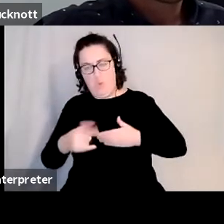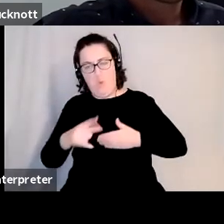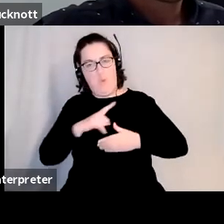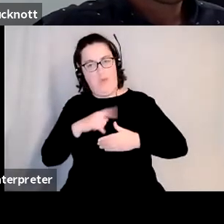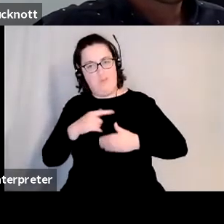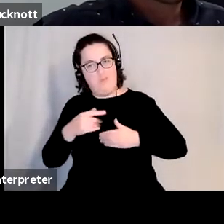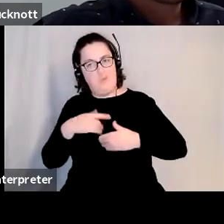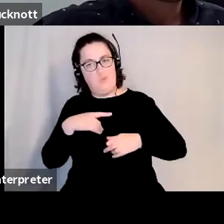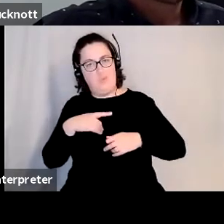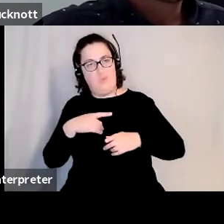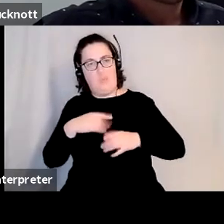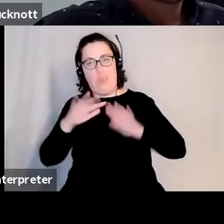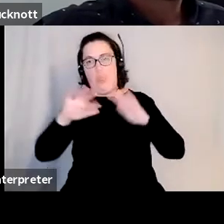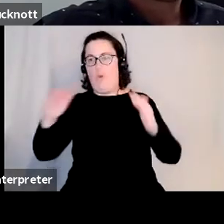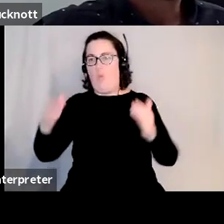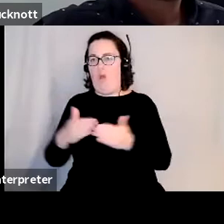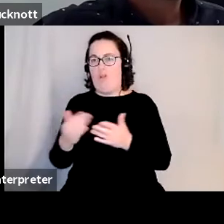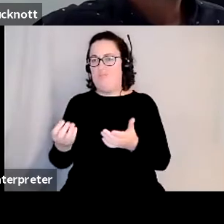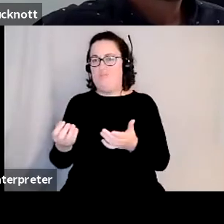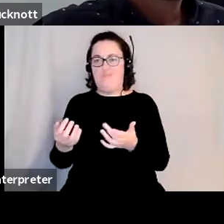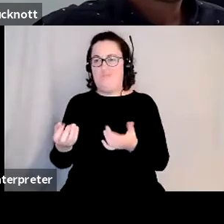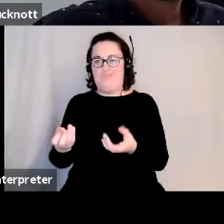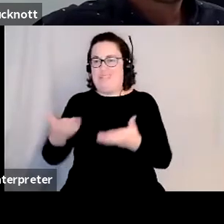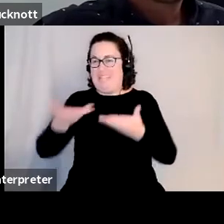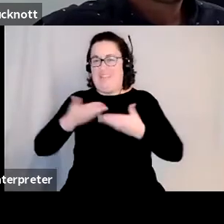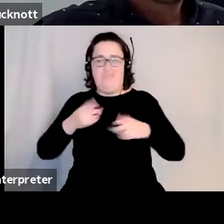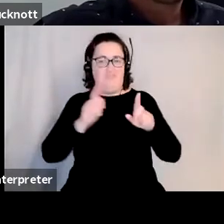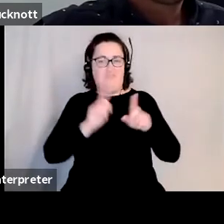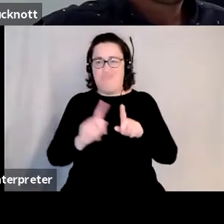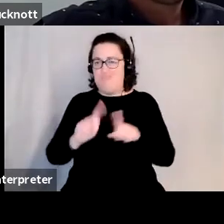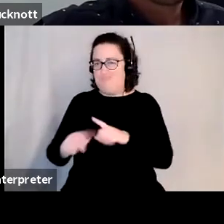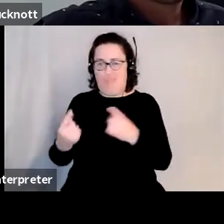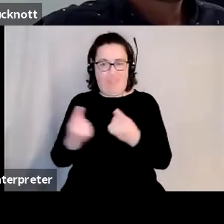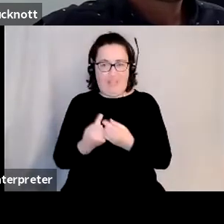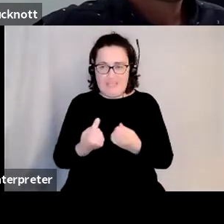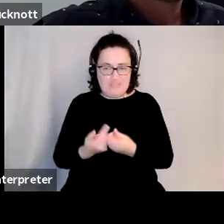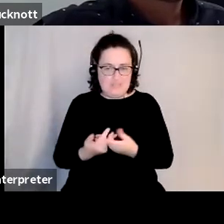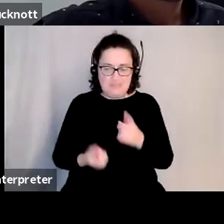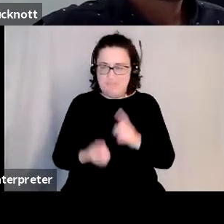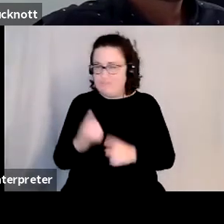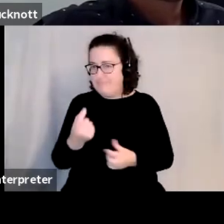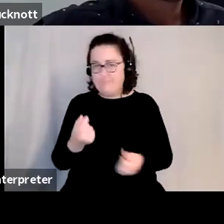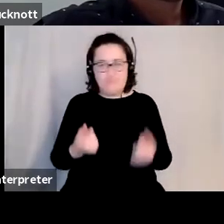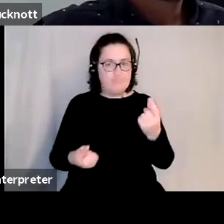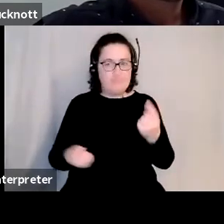things at you and at itself and so i think